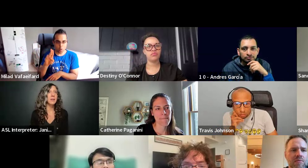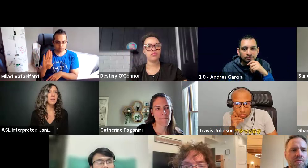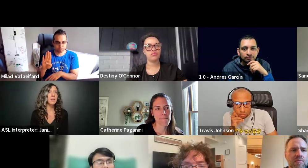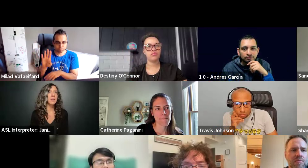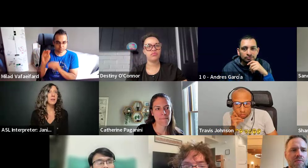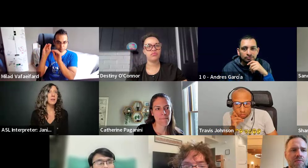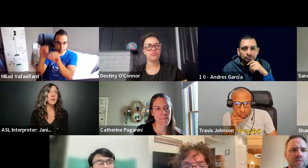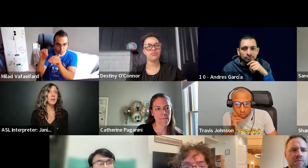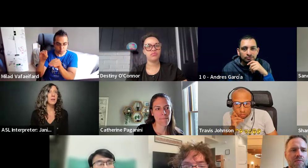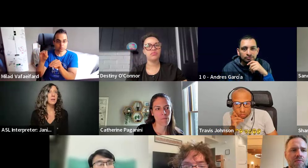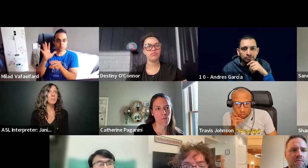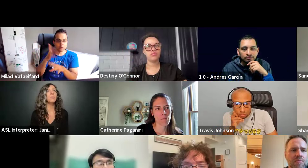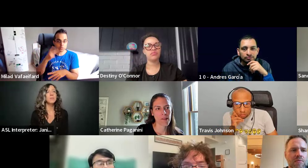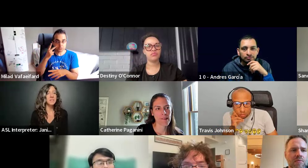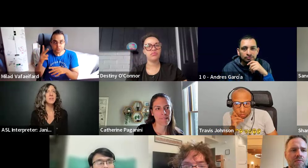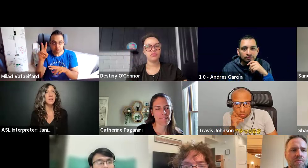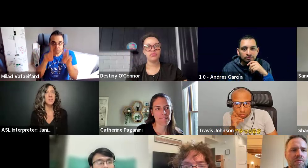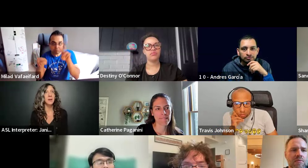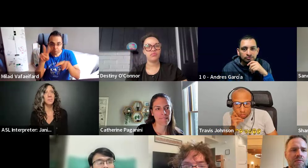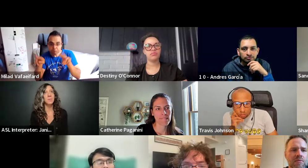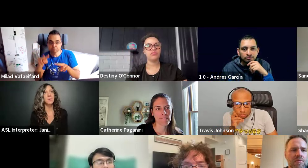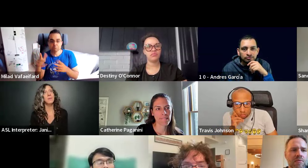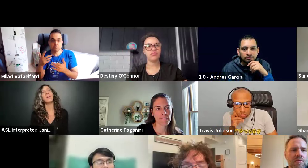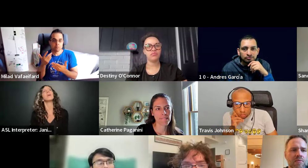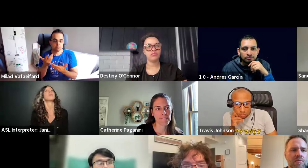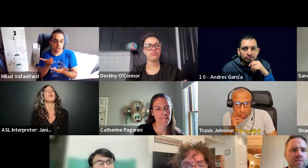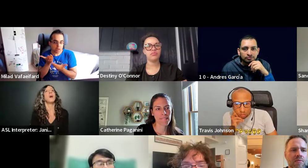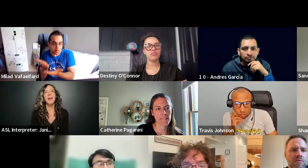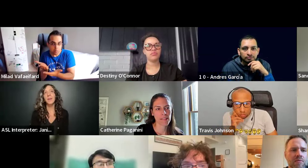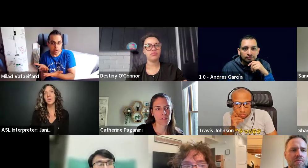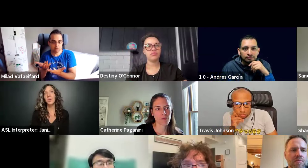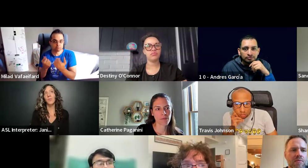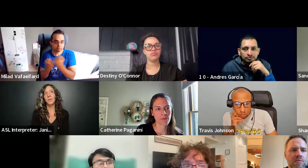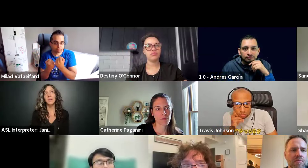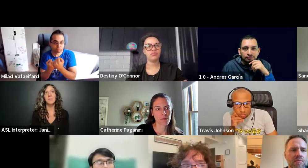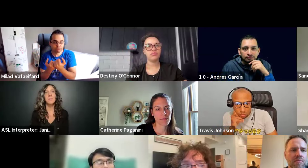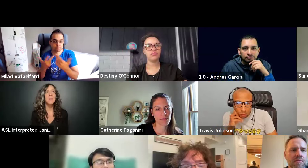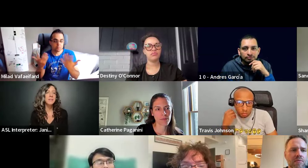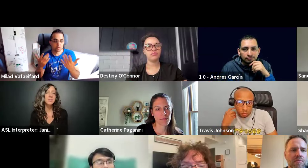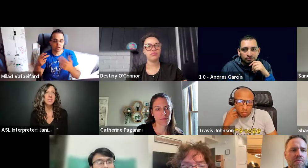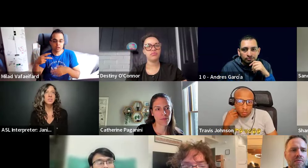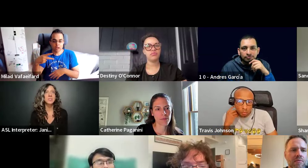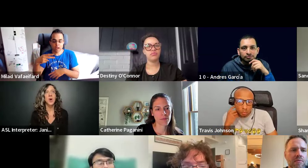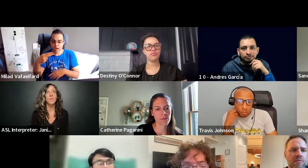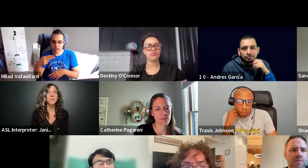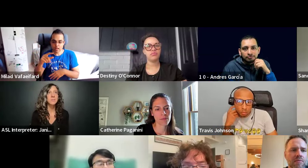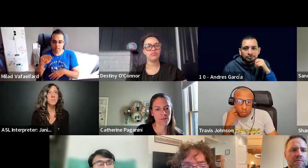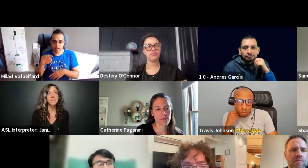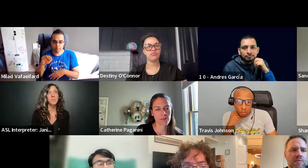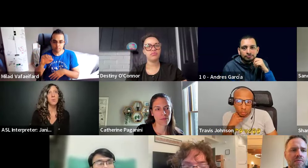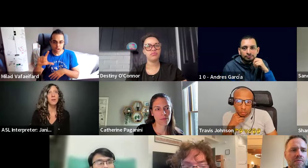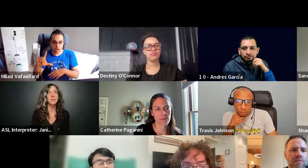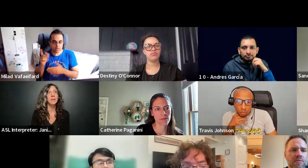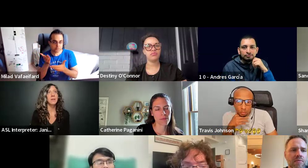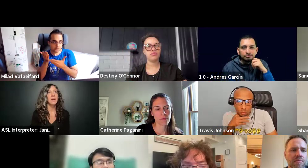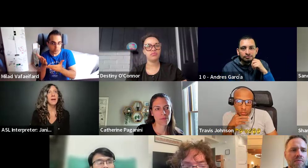put this on GitHub? I can look over it, make my suggestions, offer some